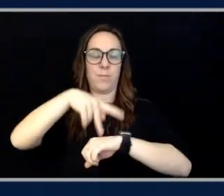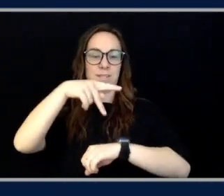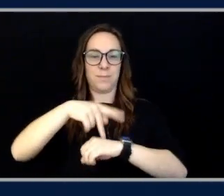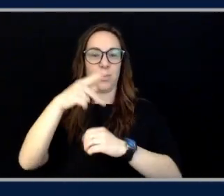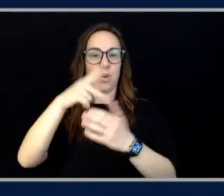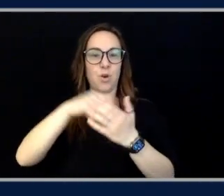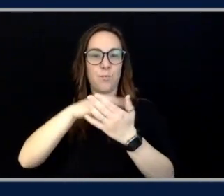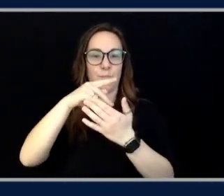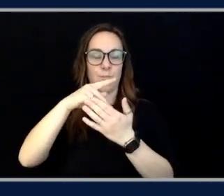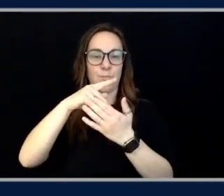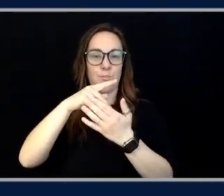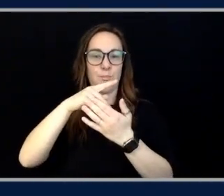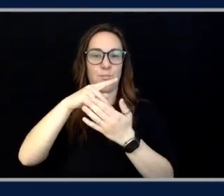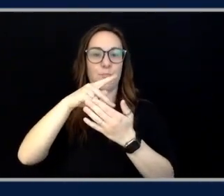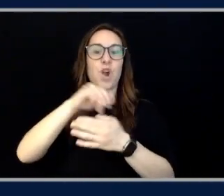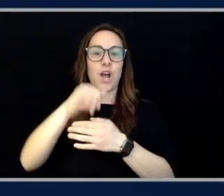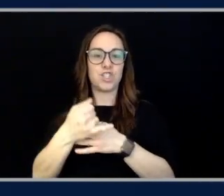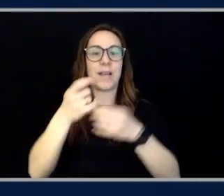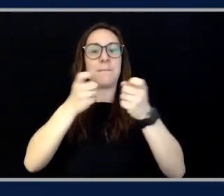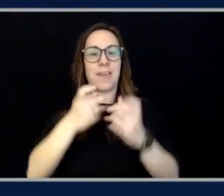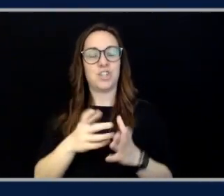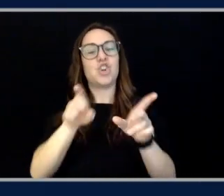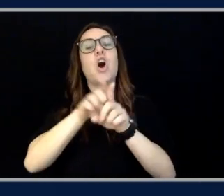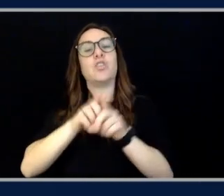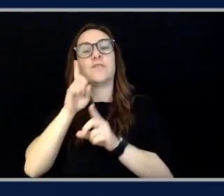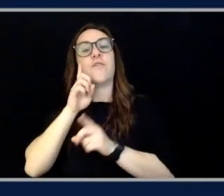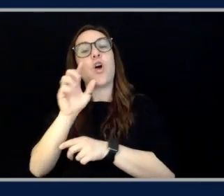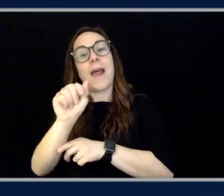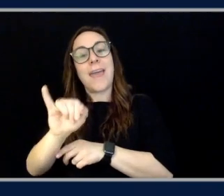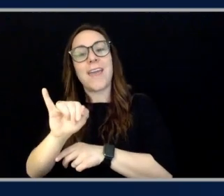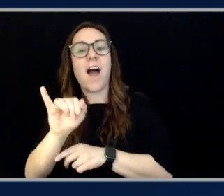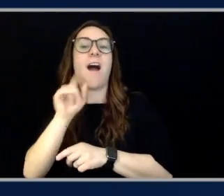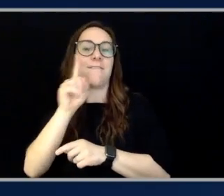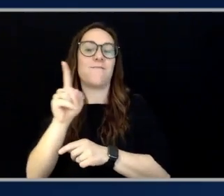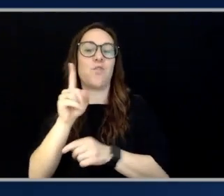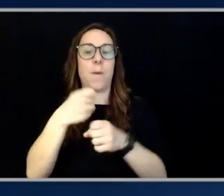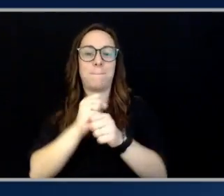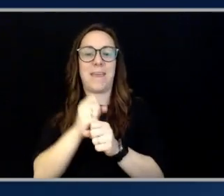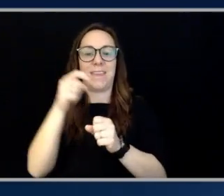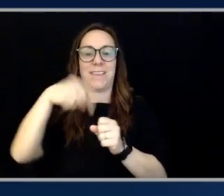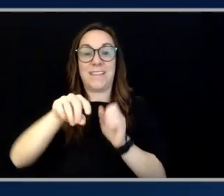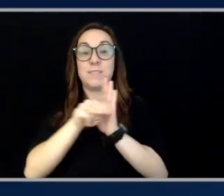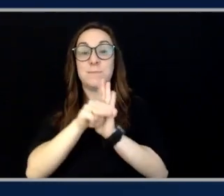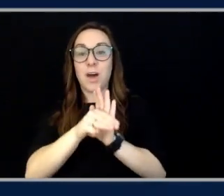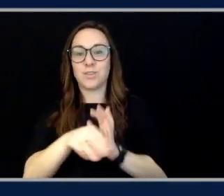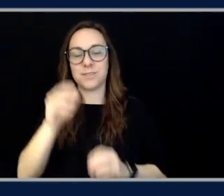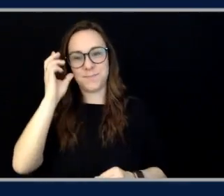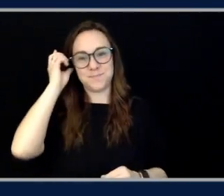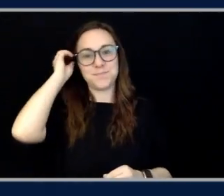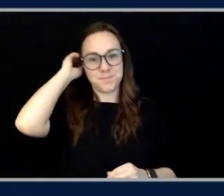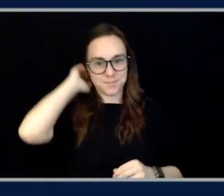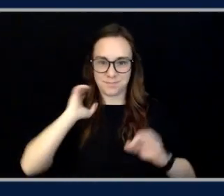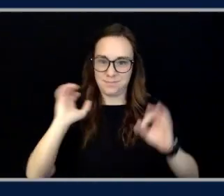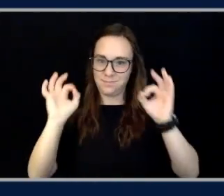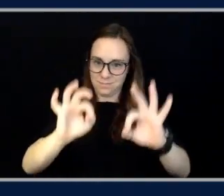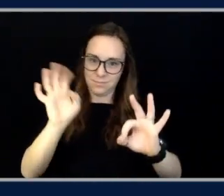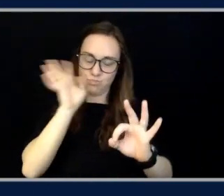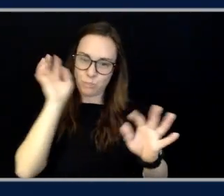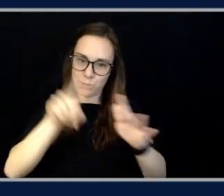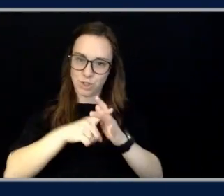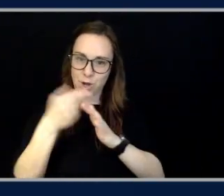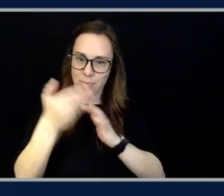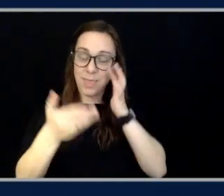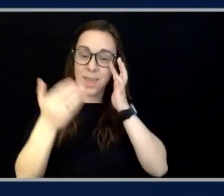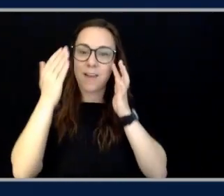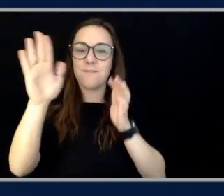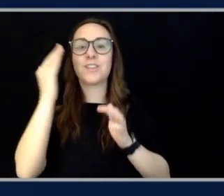building these Nova foundation models. All right. Let's start right there, right? Let's start with, I know we had an earlier segment, but people may